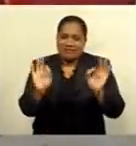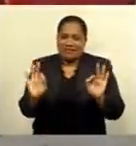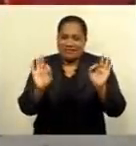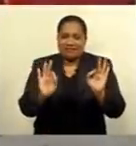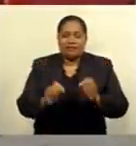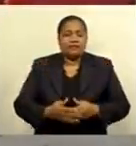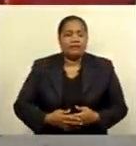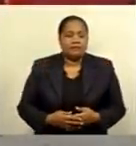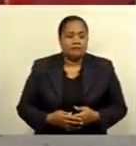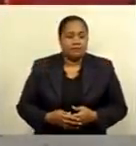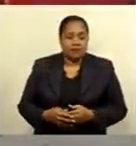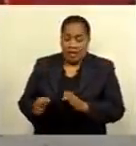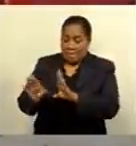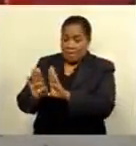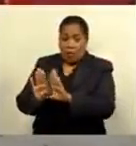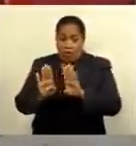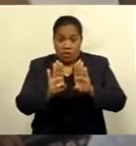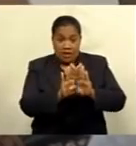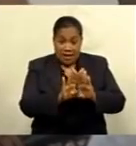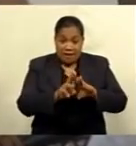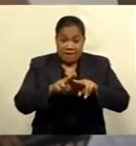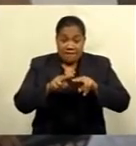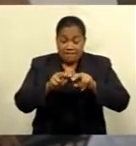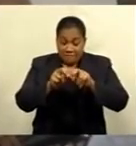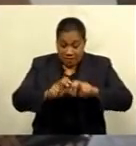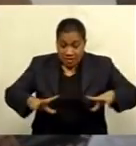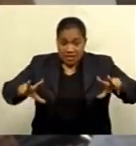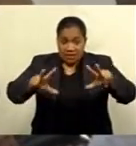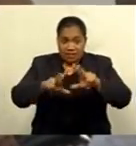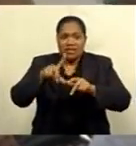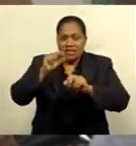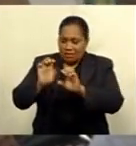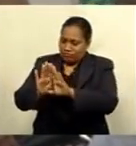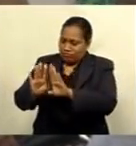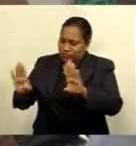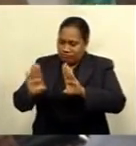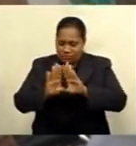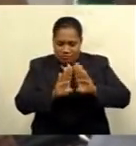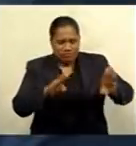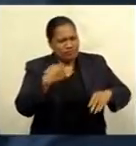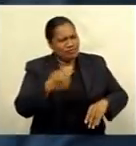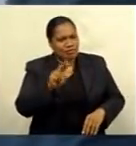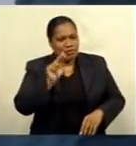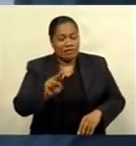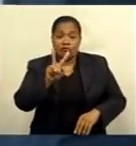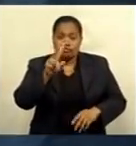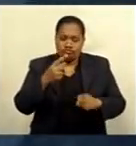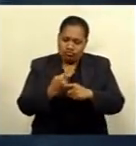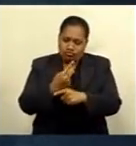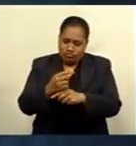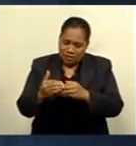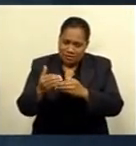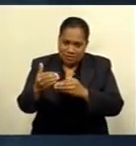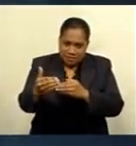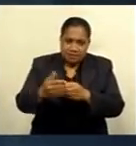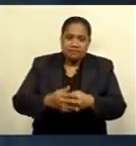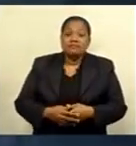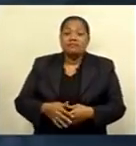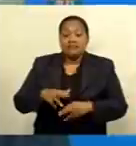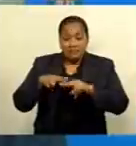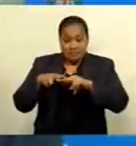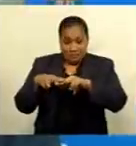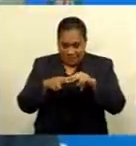containment borders in Vitelevu can be lifted safely without the need for the two-week as soon as Fiji hits the 60%